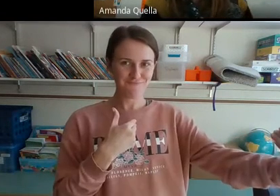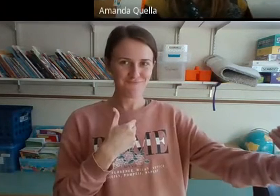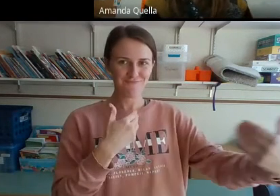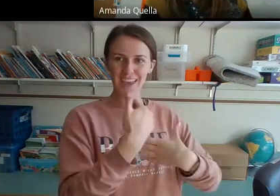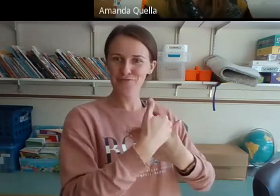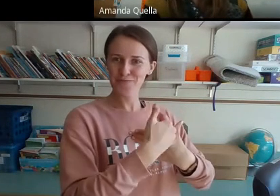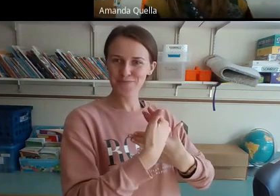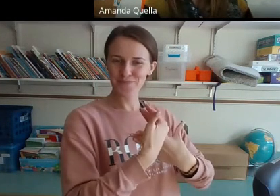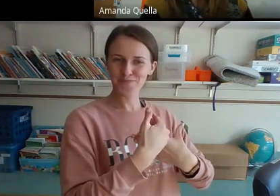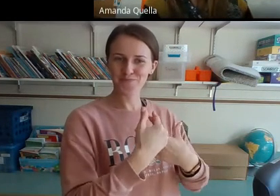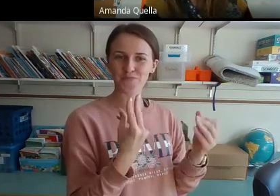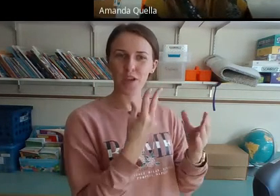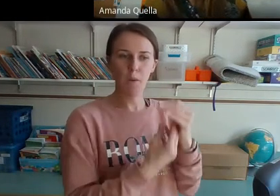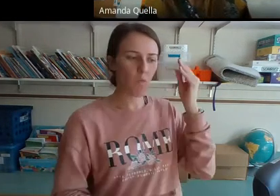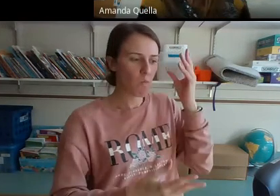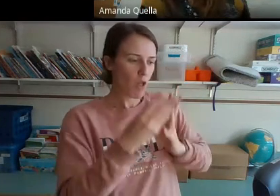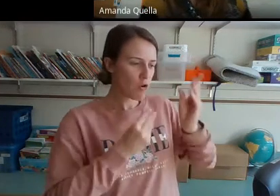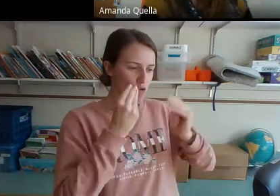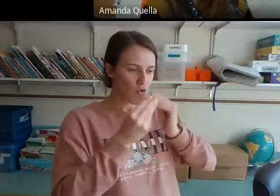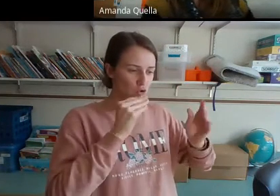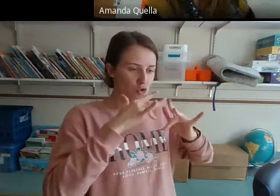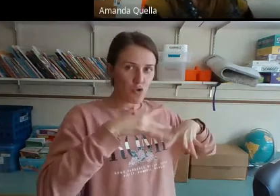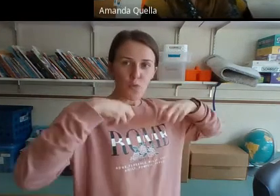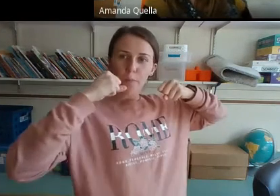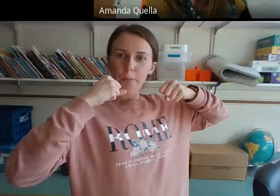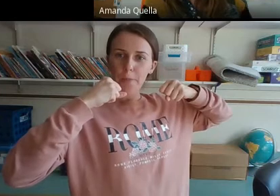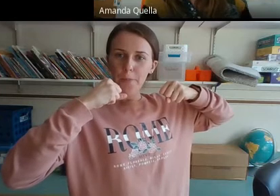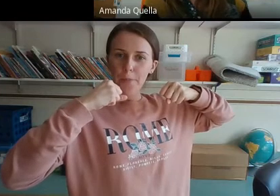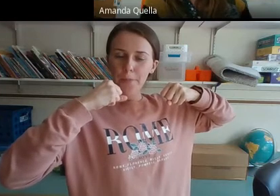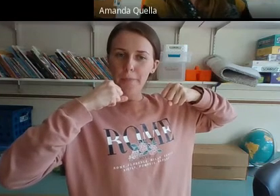And we'll both eat it all up. Yum, yum, yum.